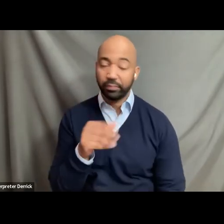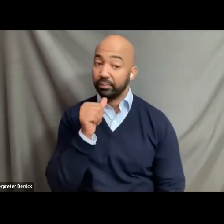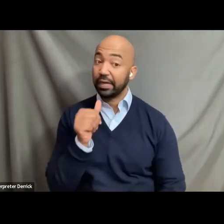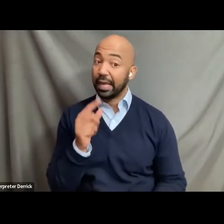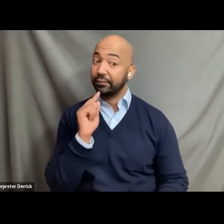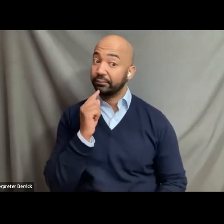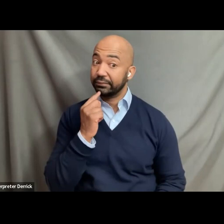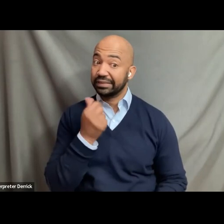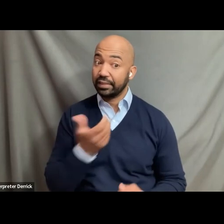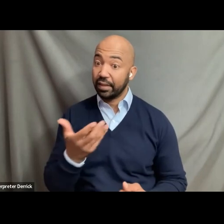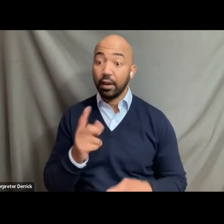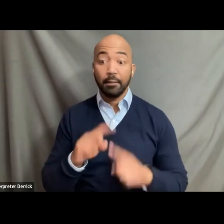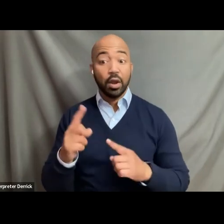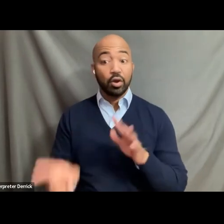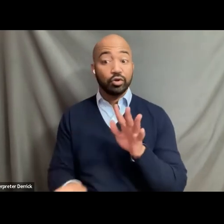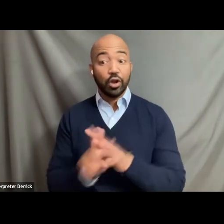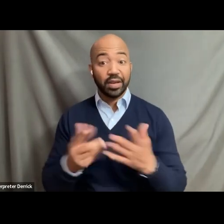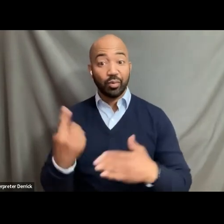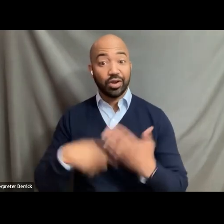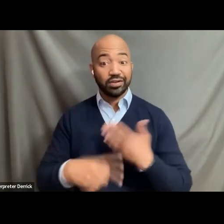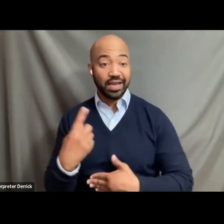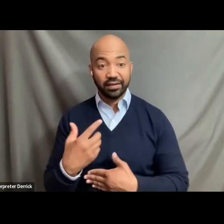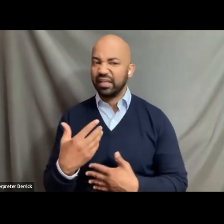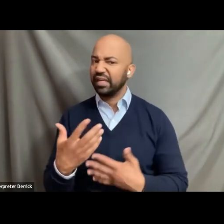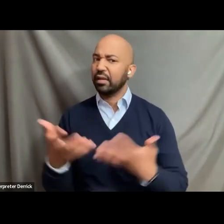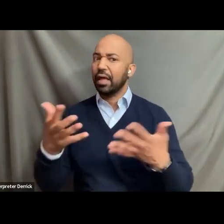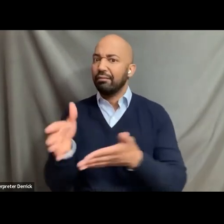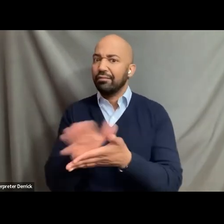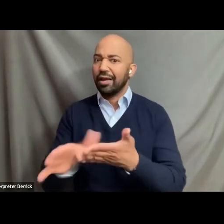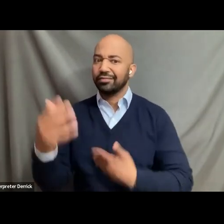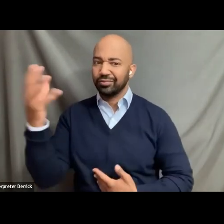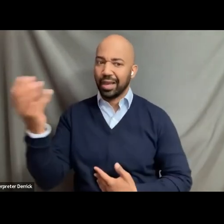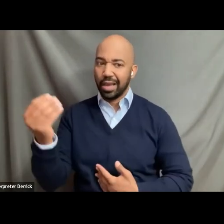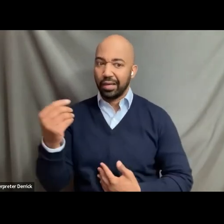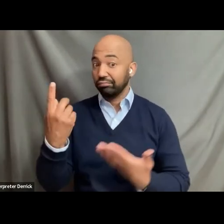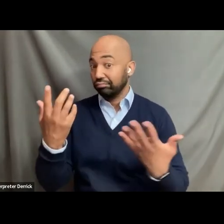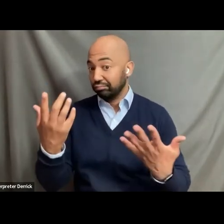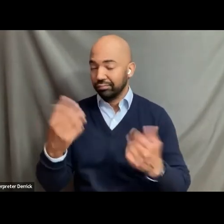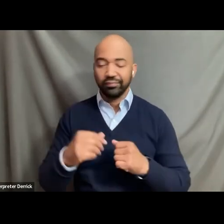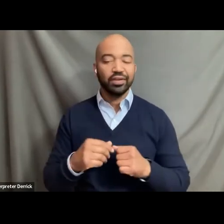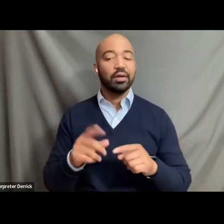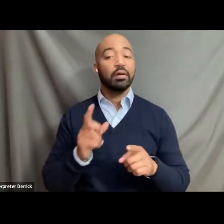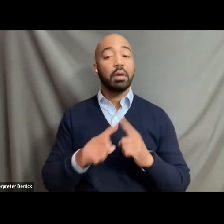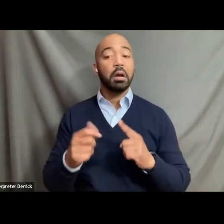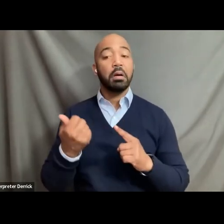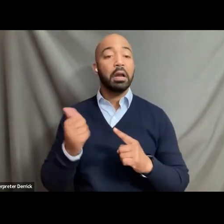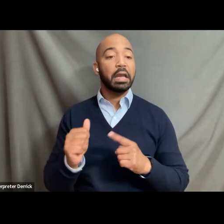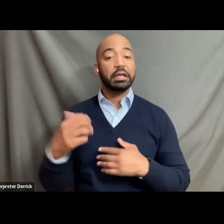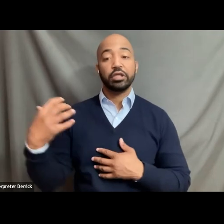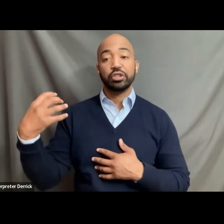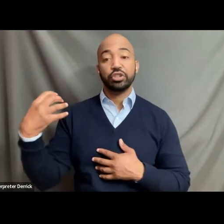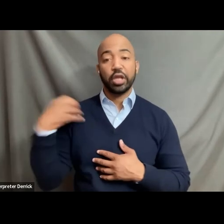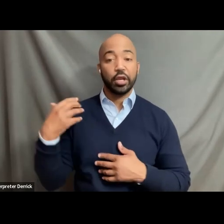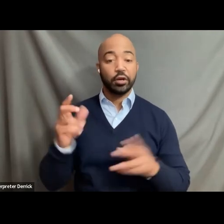one day when it's a lot nicer than this month. Otherwise, would like any of the chair making an